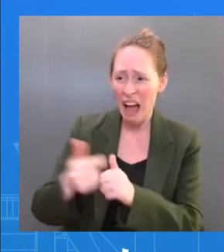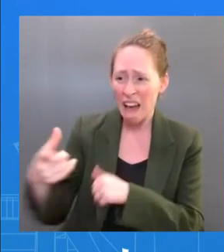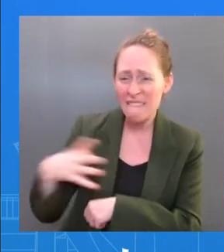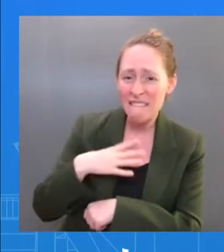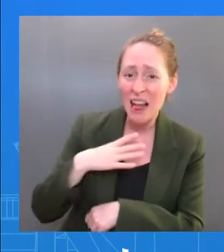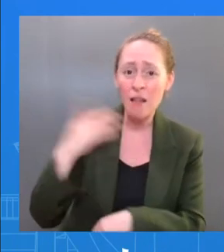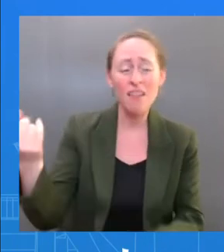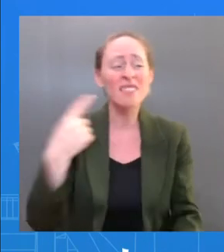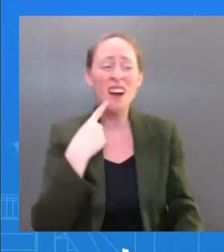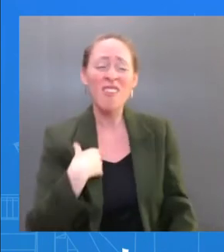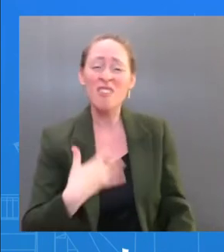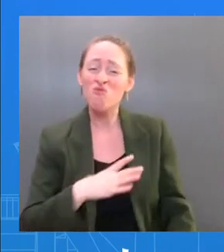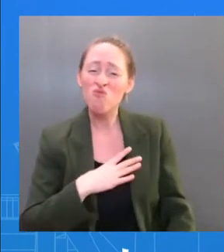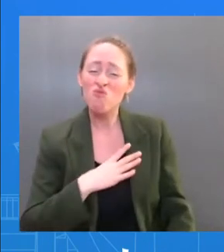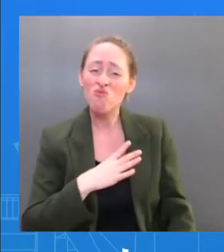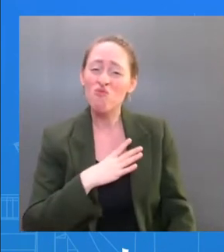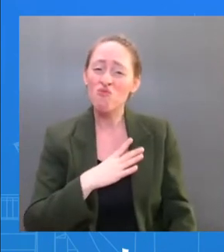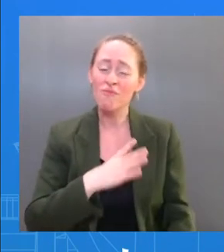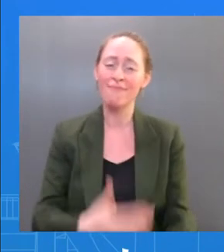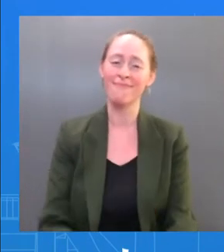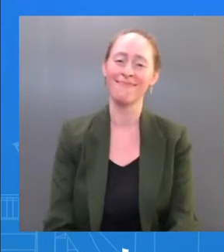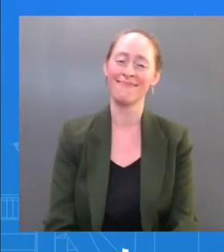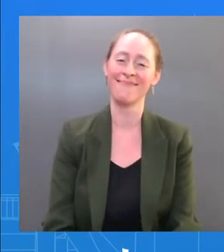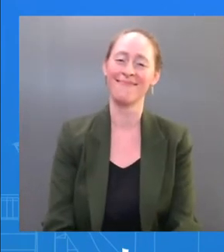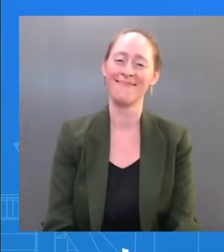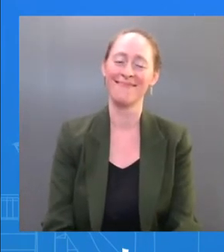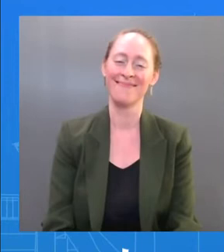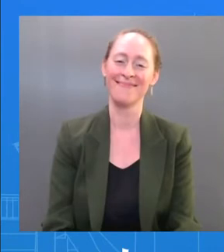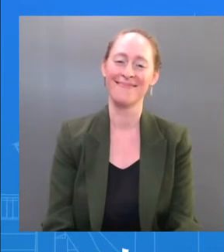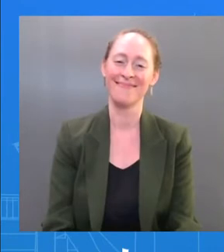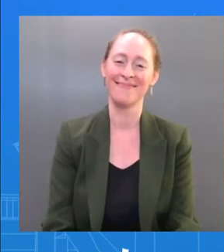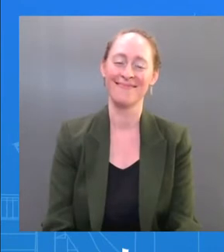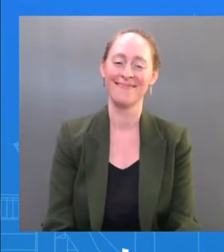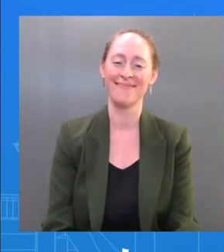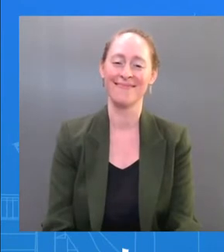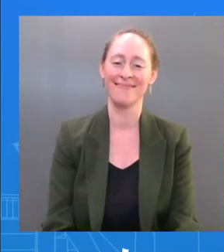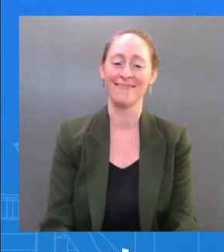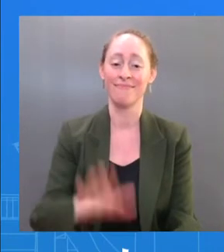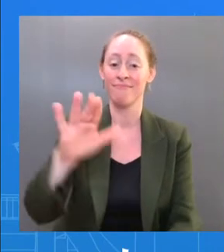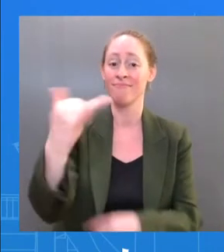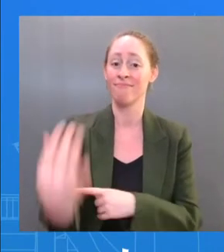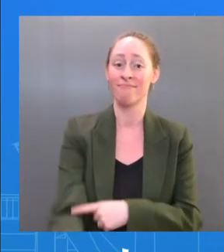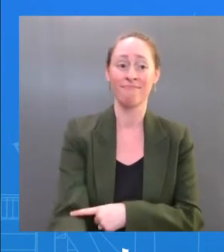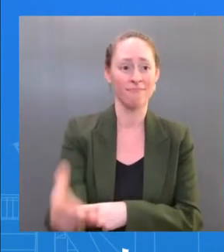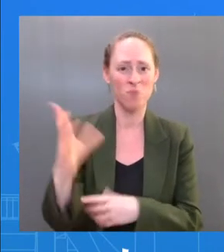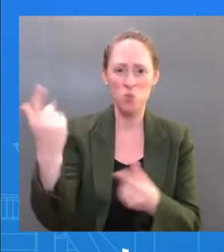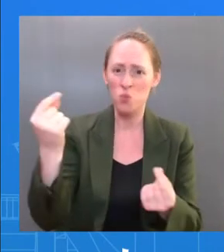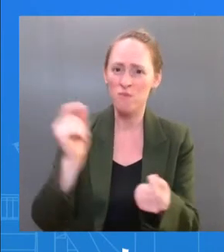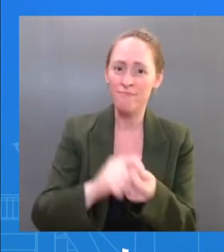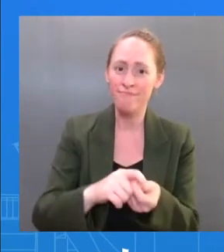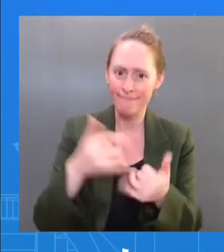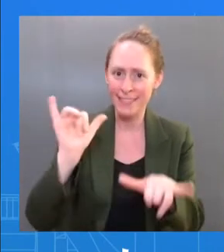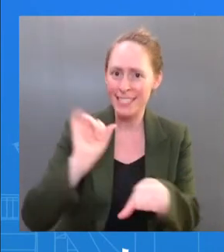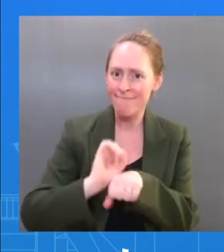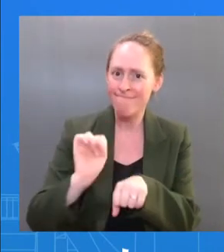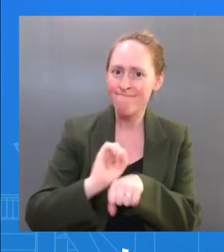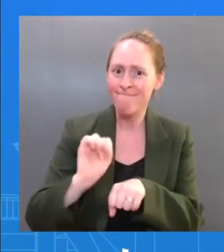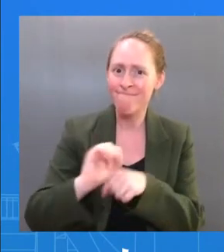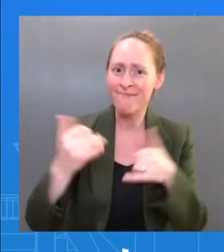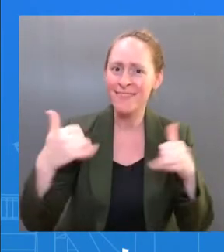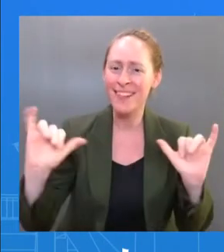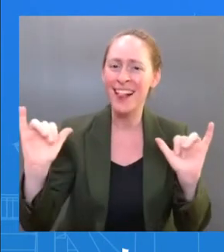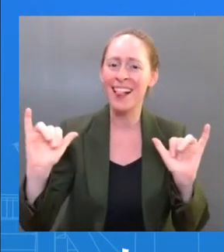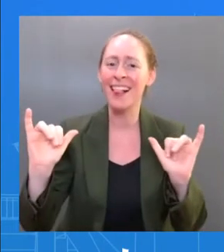feeling fine. He had been working all morning. He hadn't even been able to finish his breakfast because he had just been busy. I encouraged him to finish his breakfast.